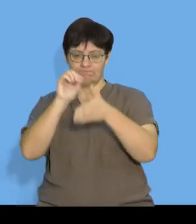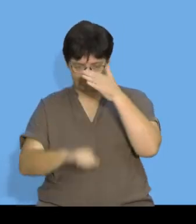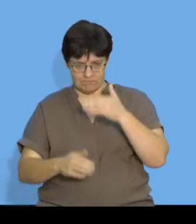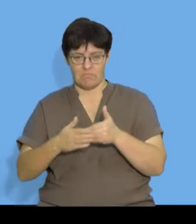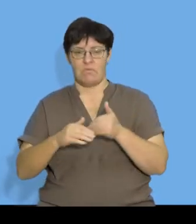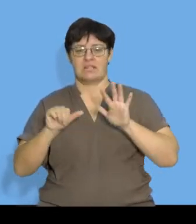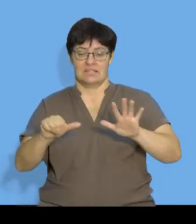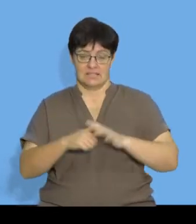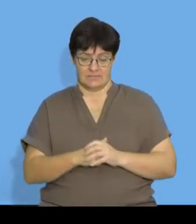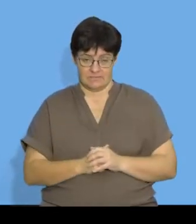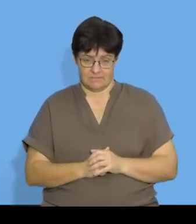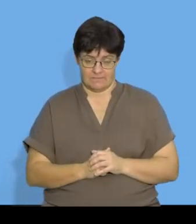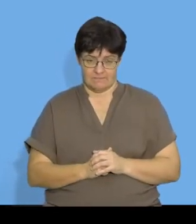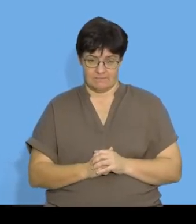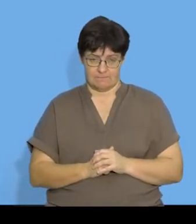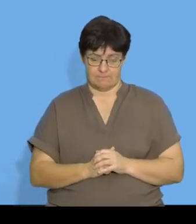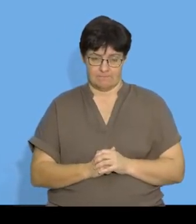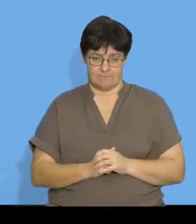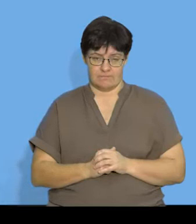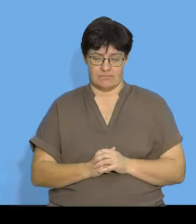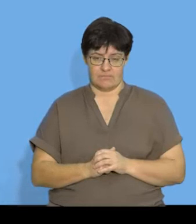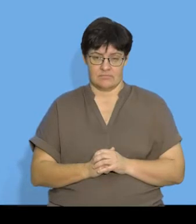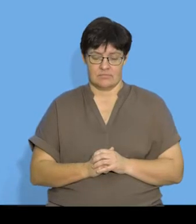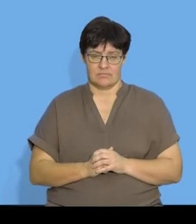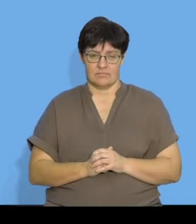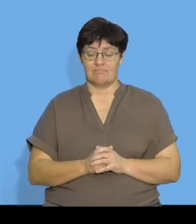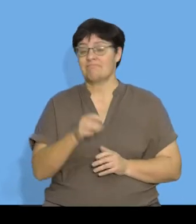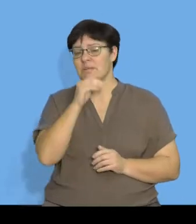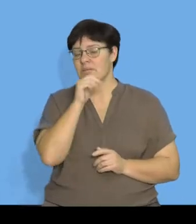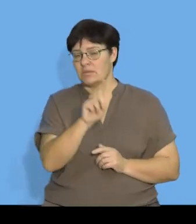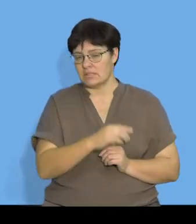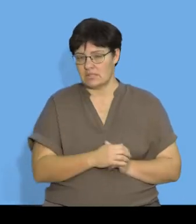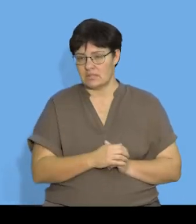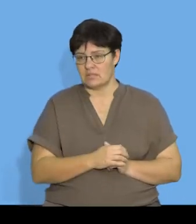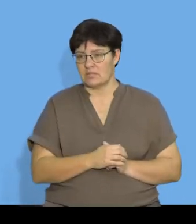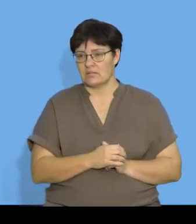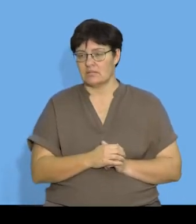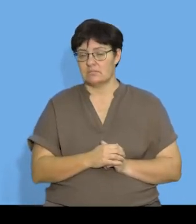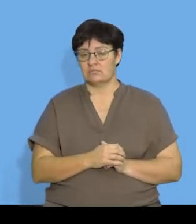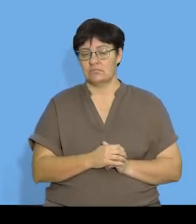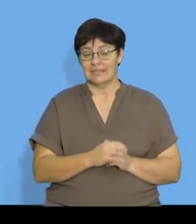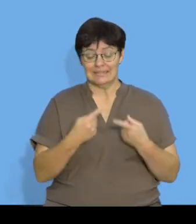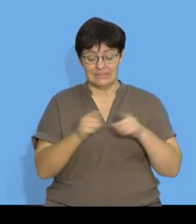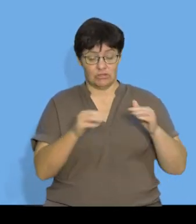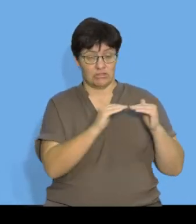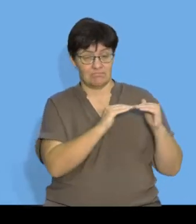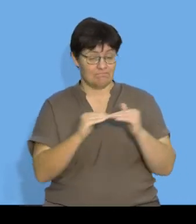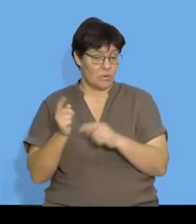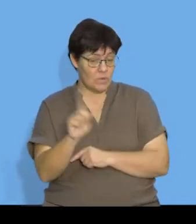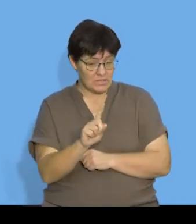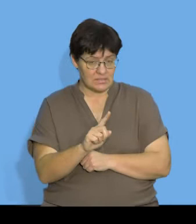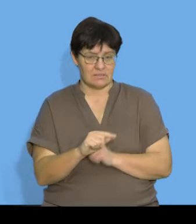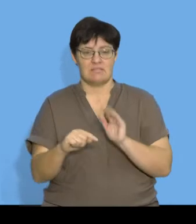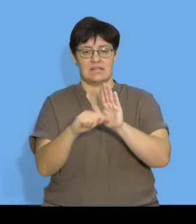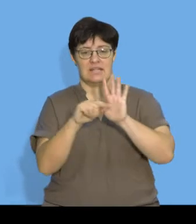I subtracted 6 again. So, this means that the common difference is in